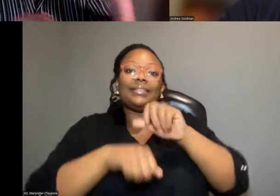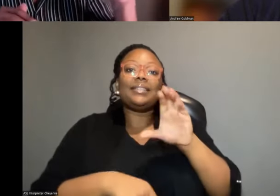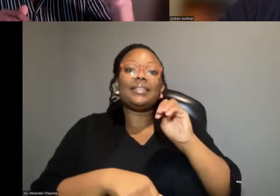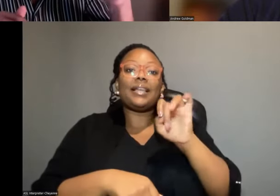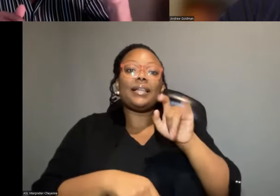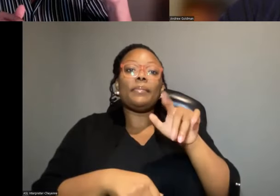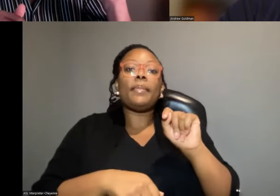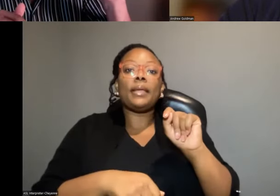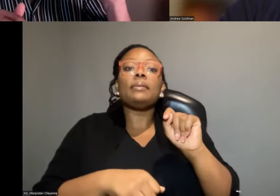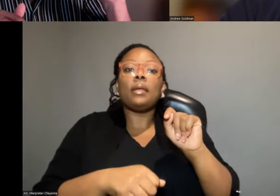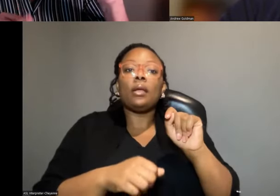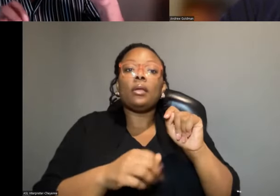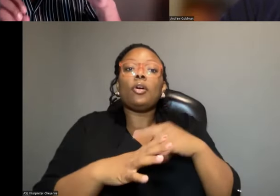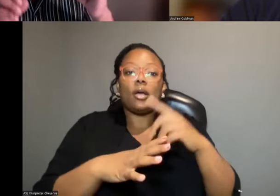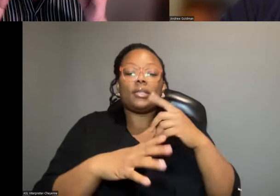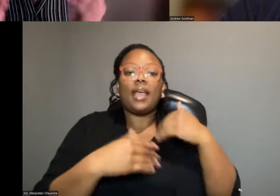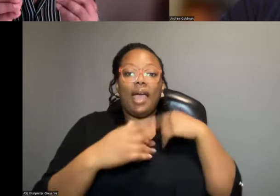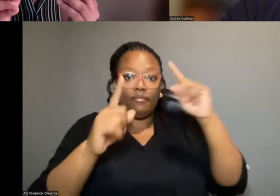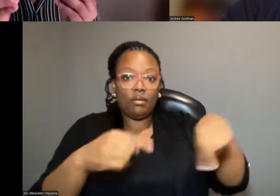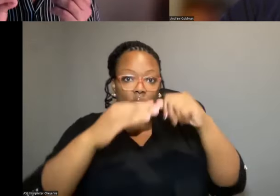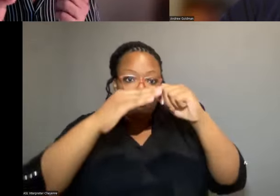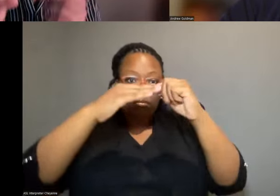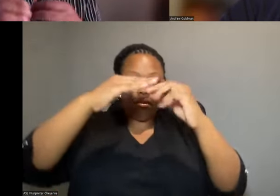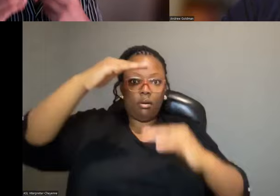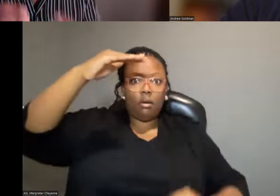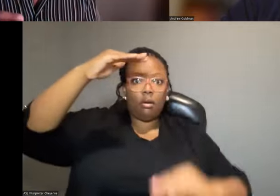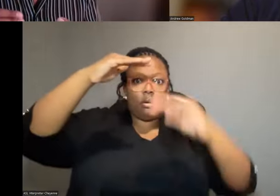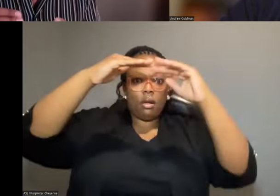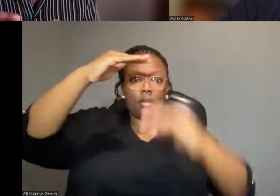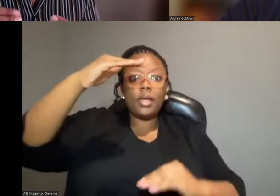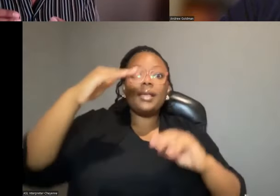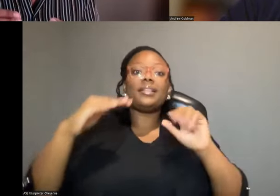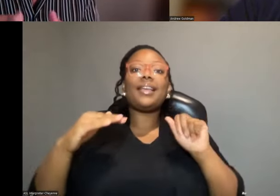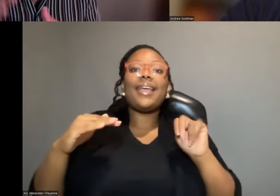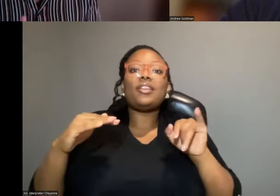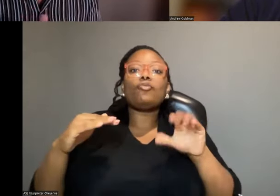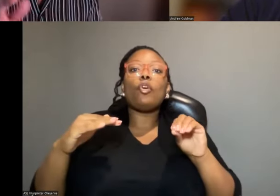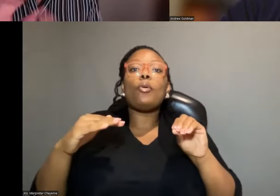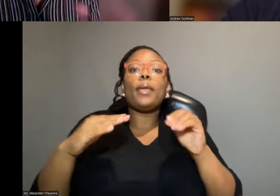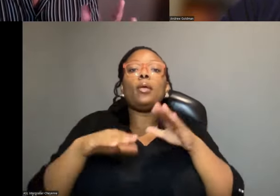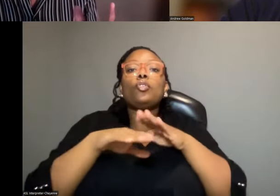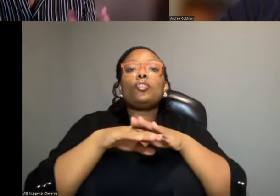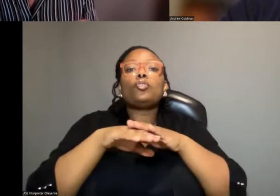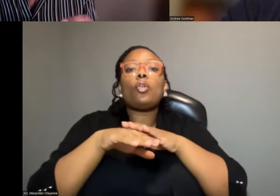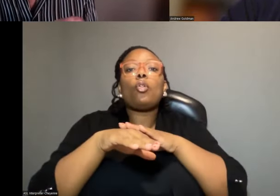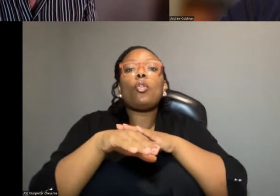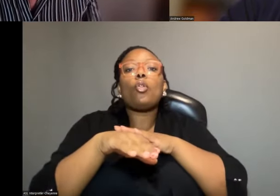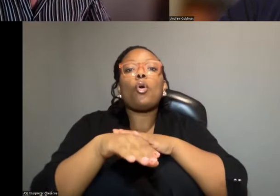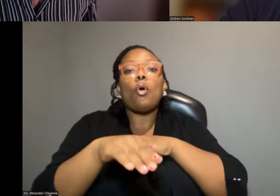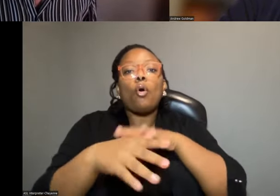have been in waterlogged context. So they're anaerobic. There's a very slow process of decay. And the preservation is usually